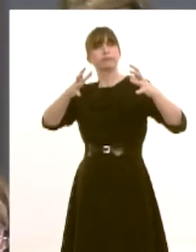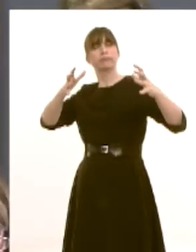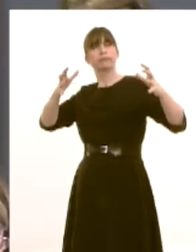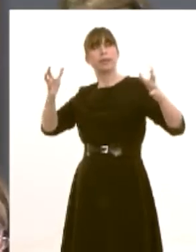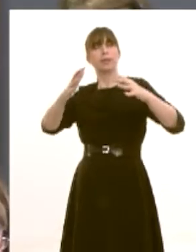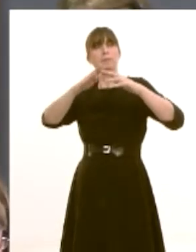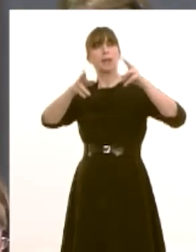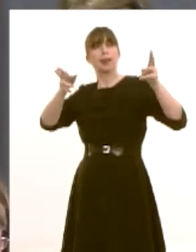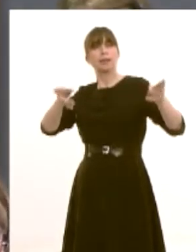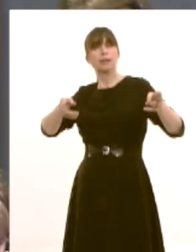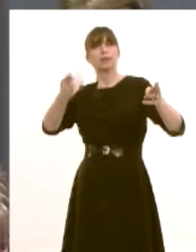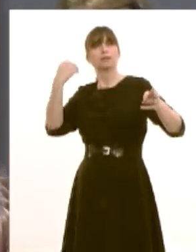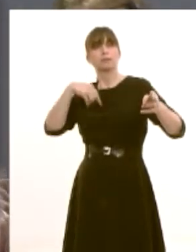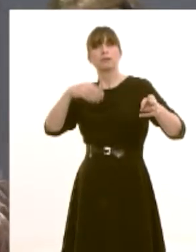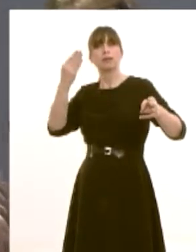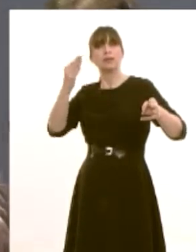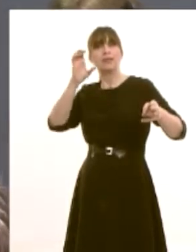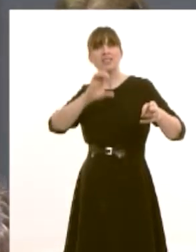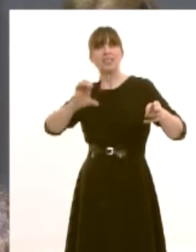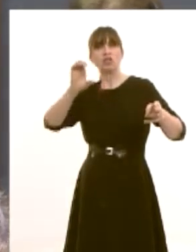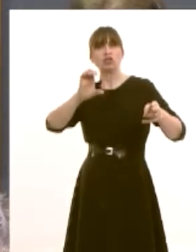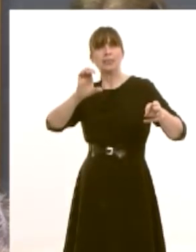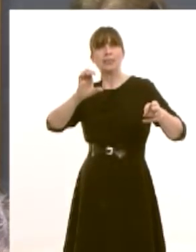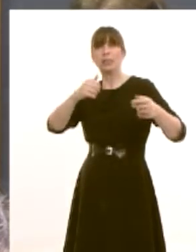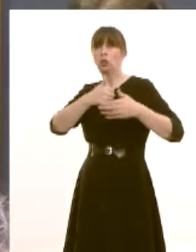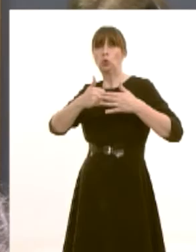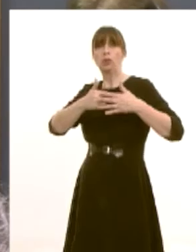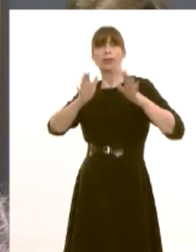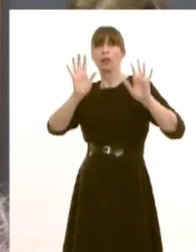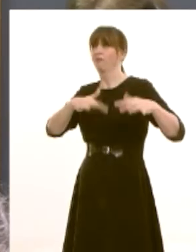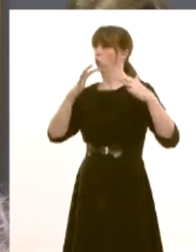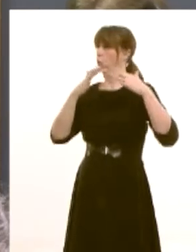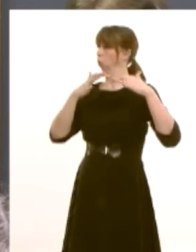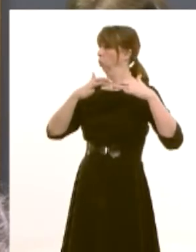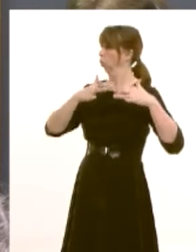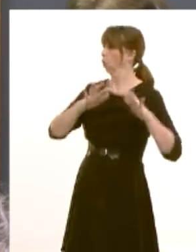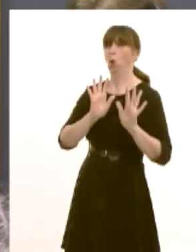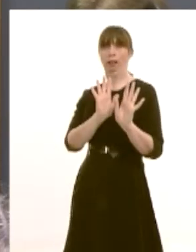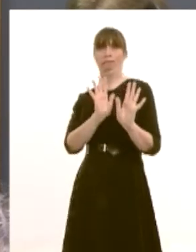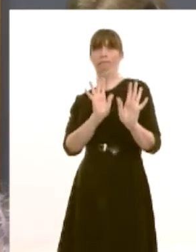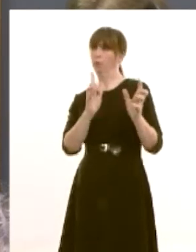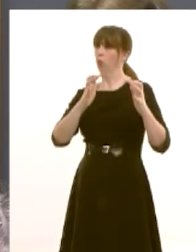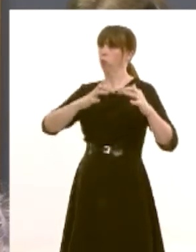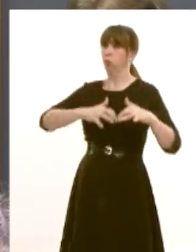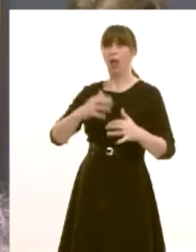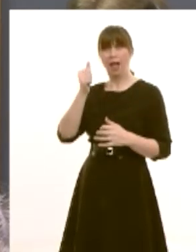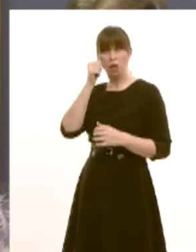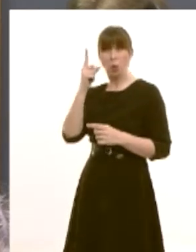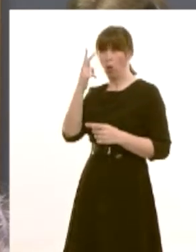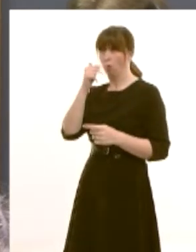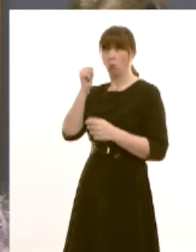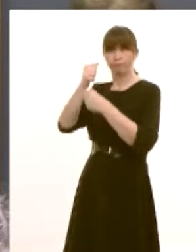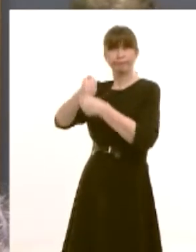uh many unfortunately derelict or abandoned i can think of uh three in my own constituency one which only has got two walls which is still